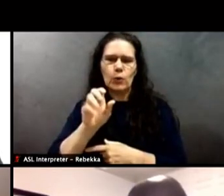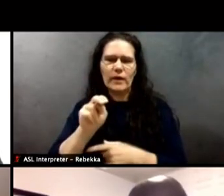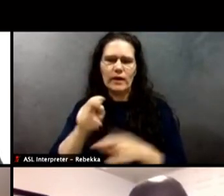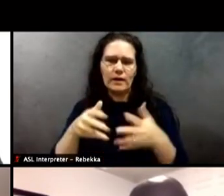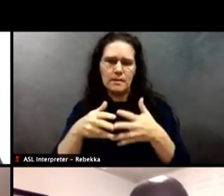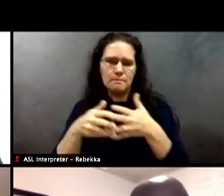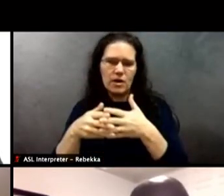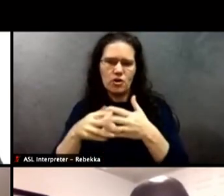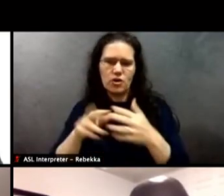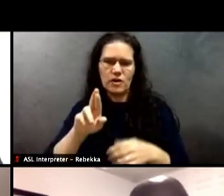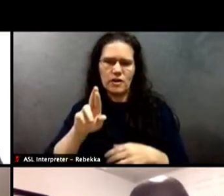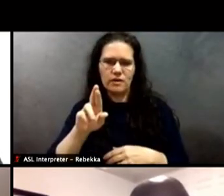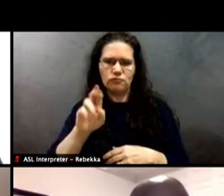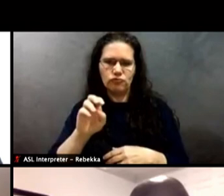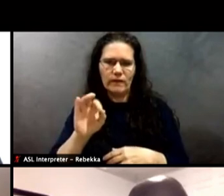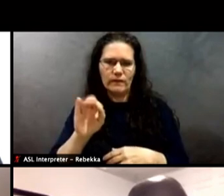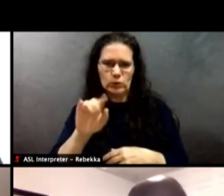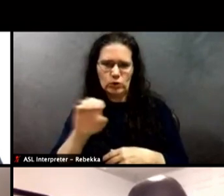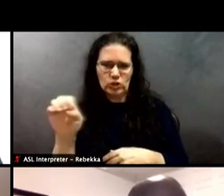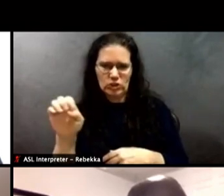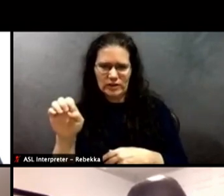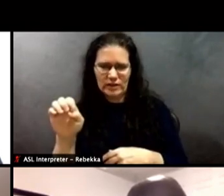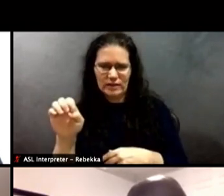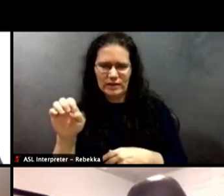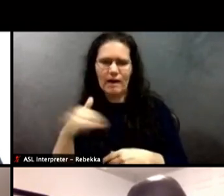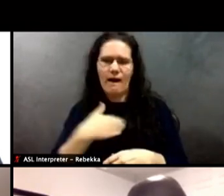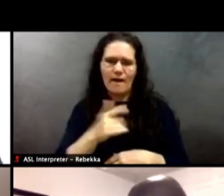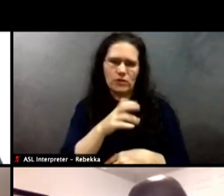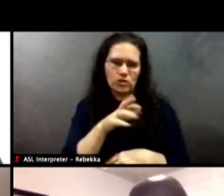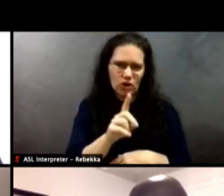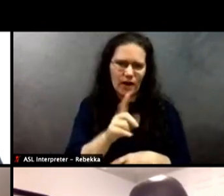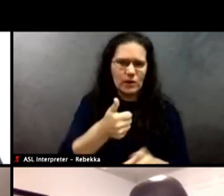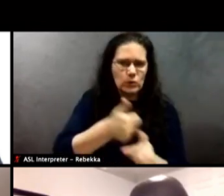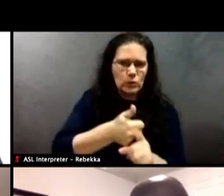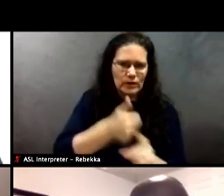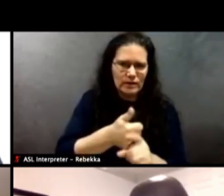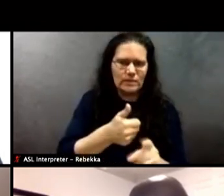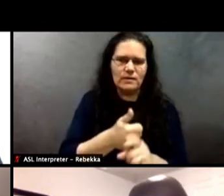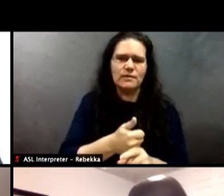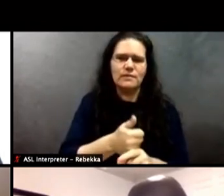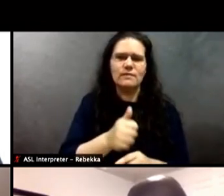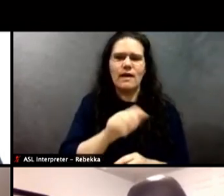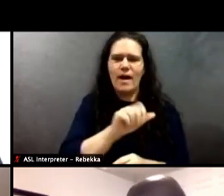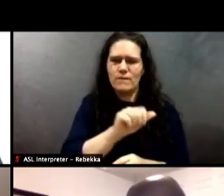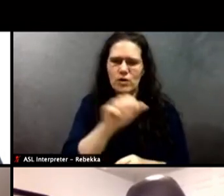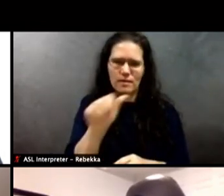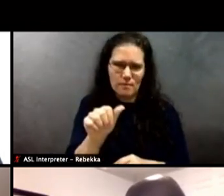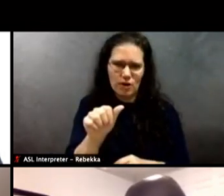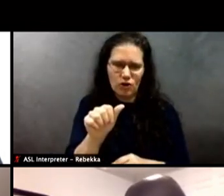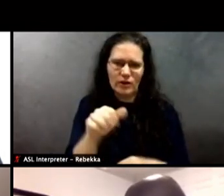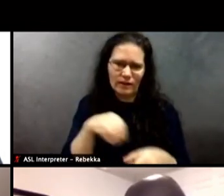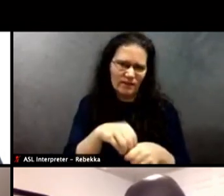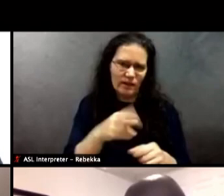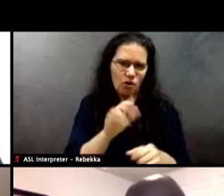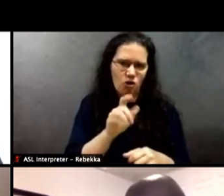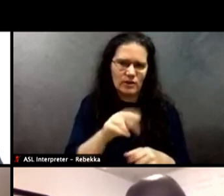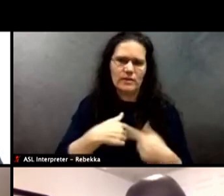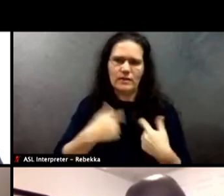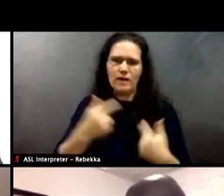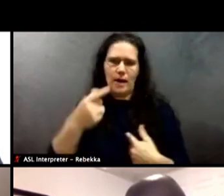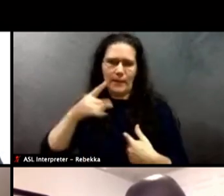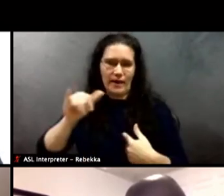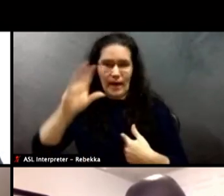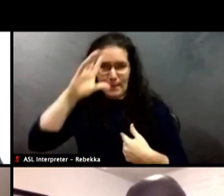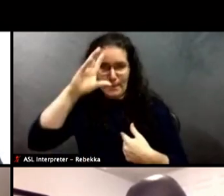to an African American child here in Arlington, and a gay man. So I've had lots of different pieces of the American experience.